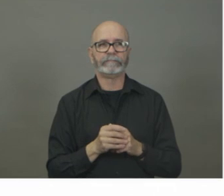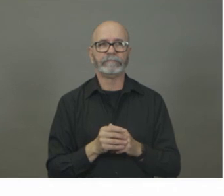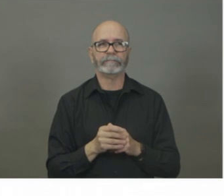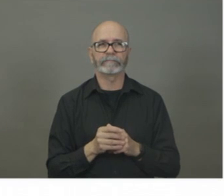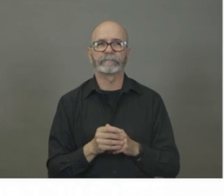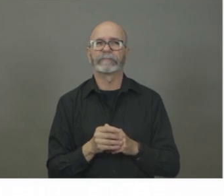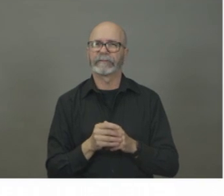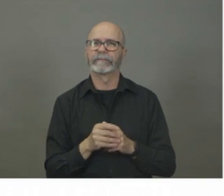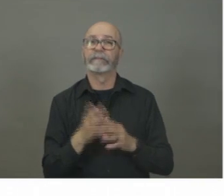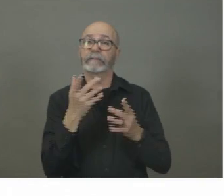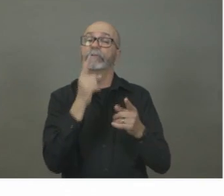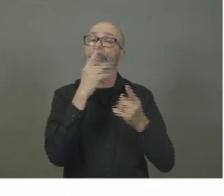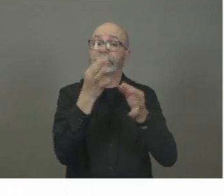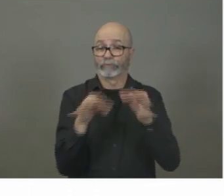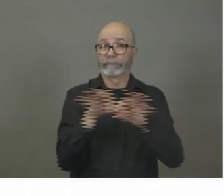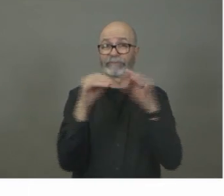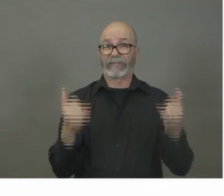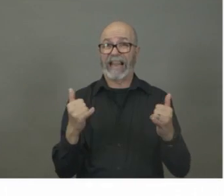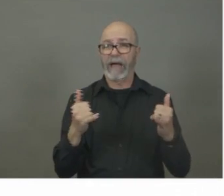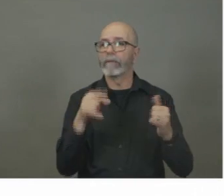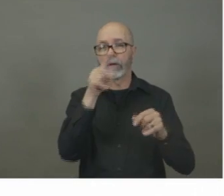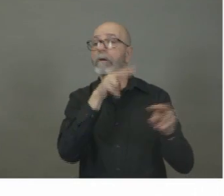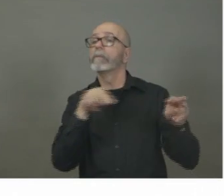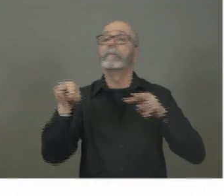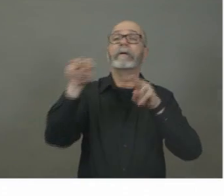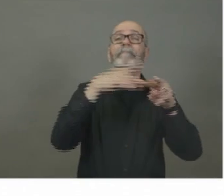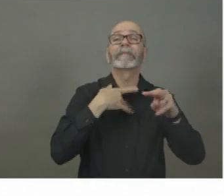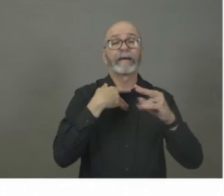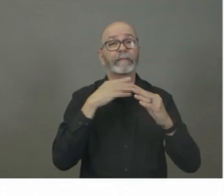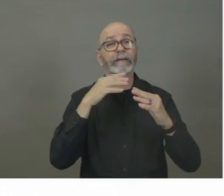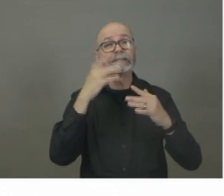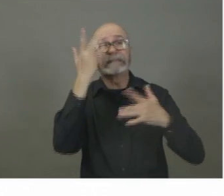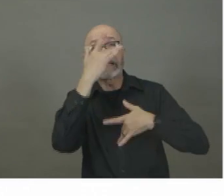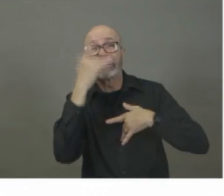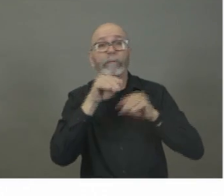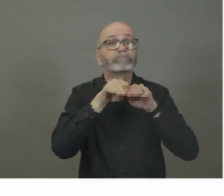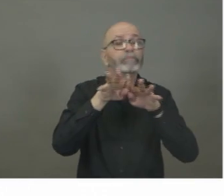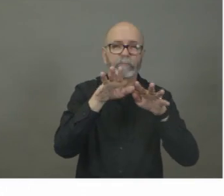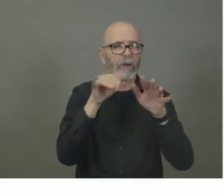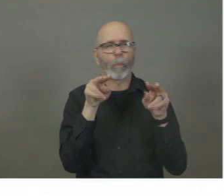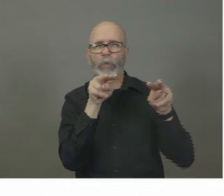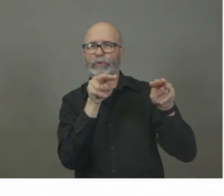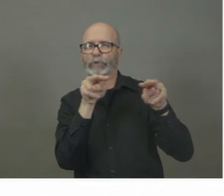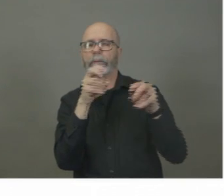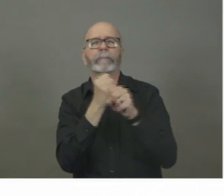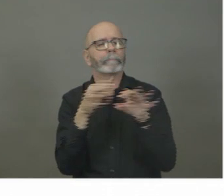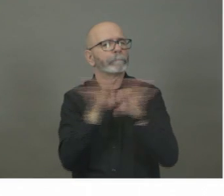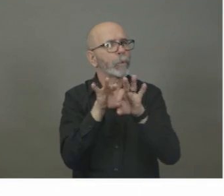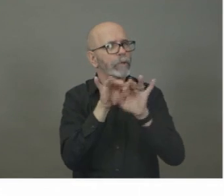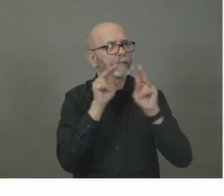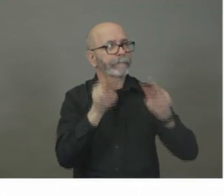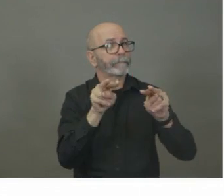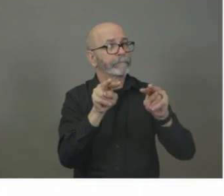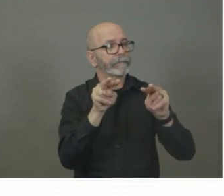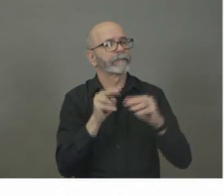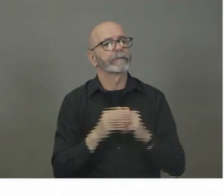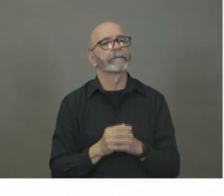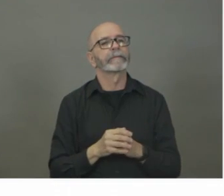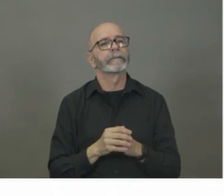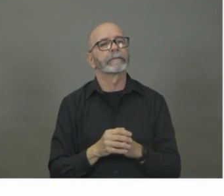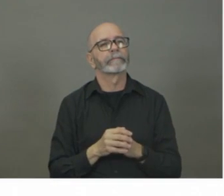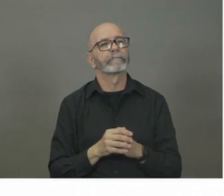I'm going to make one last comment and I'm going turn it over to Minister DeLore. We know that there's a lot of pressures on 811.